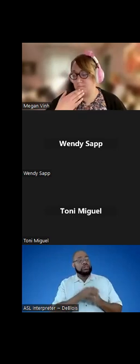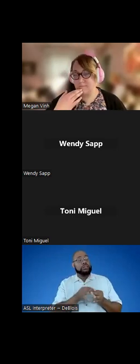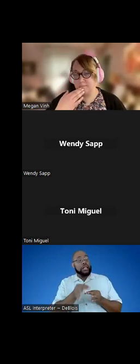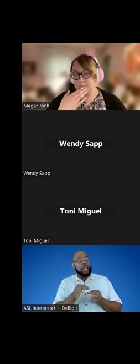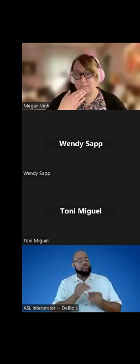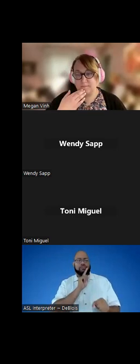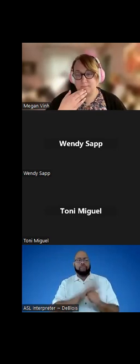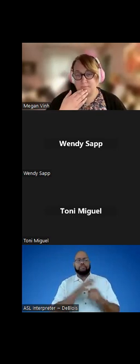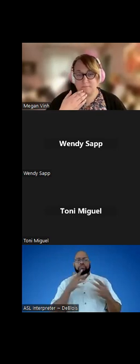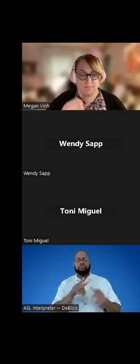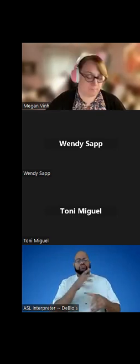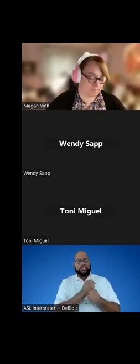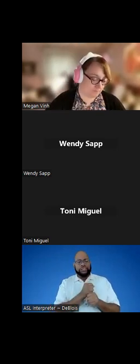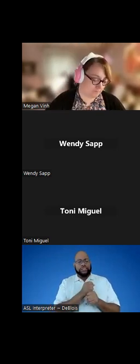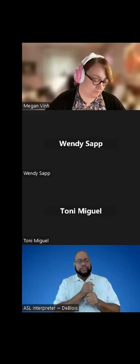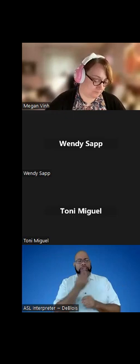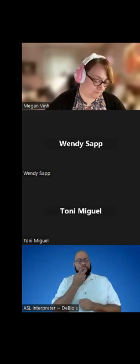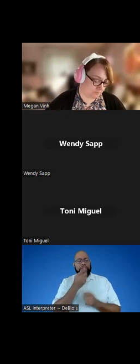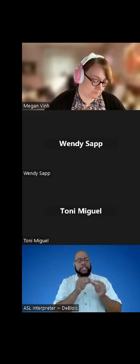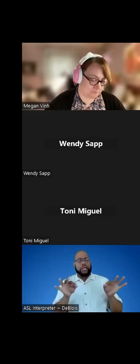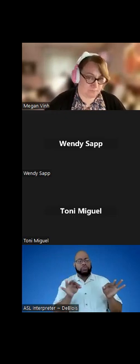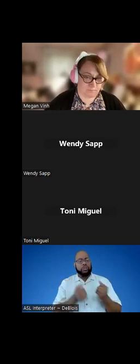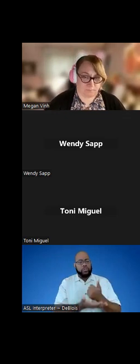confirmed and he received speech-language therapy and